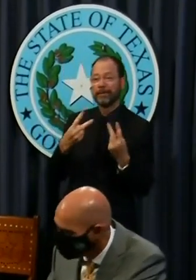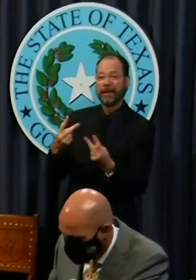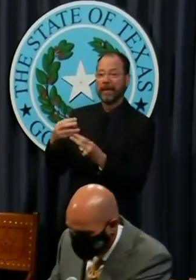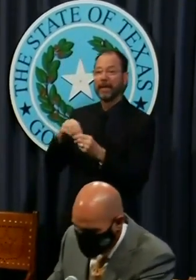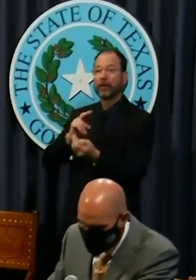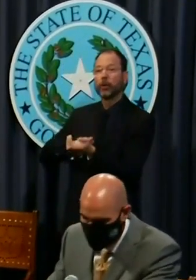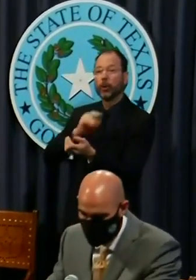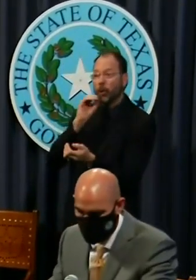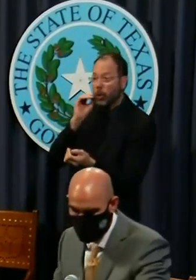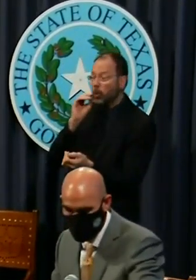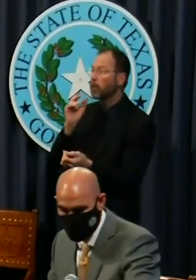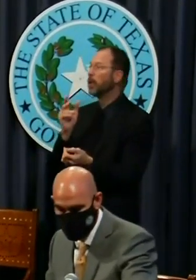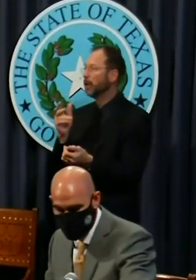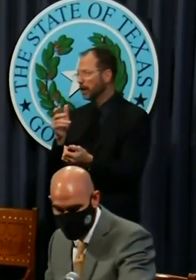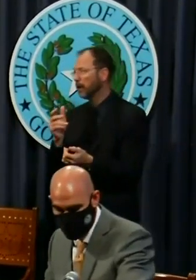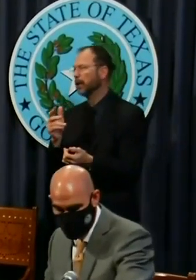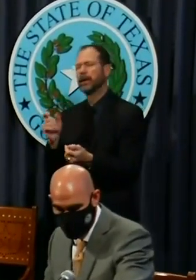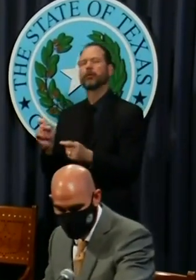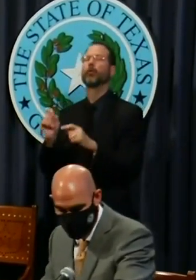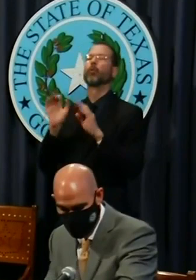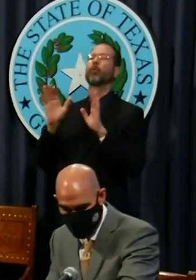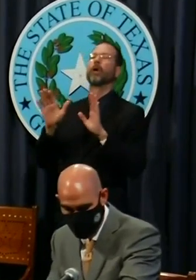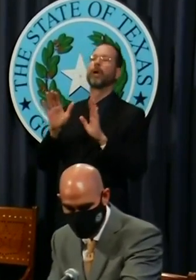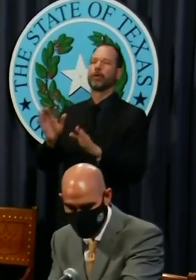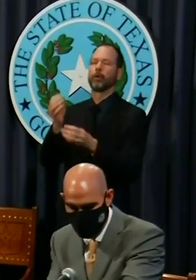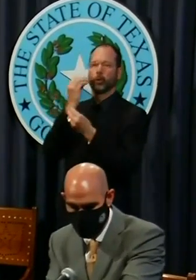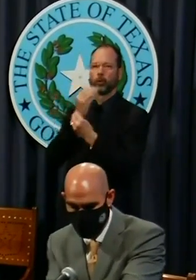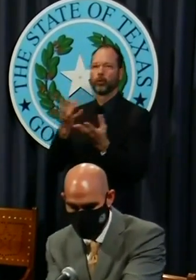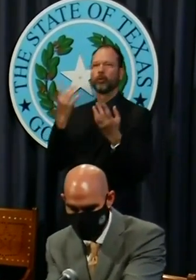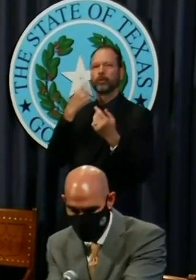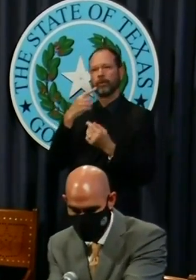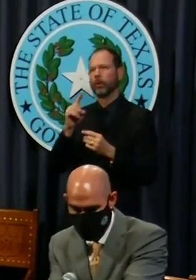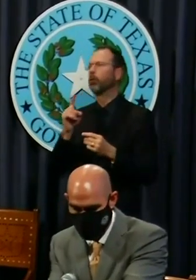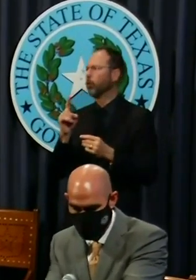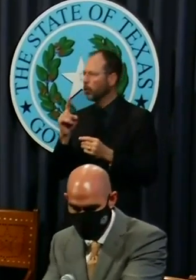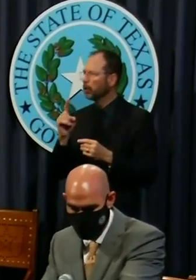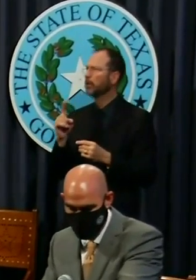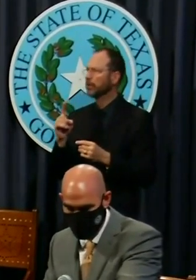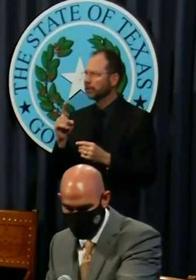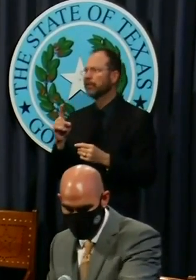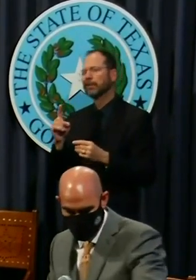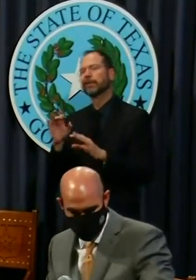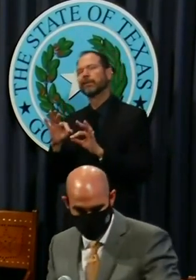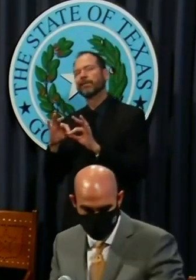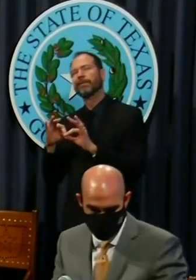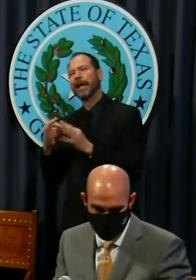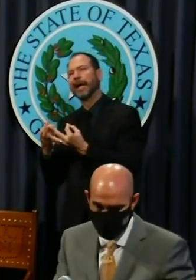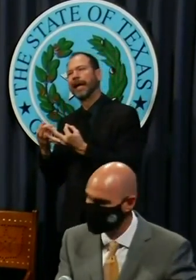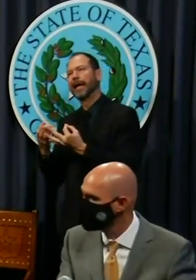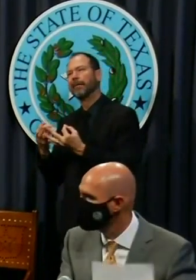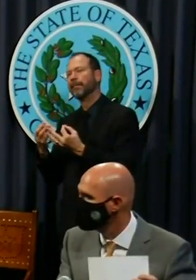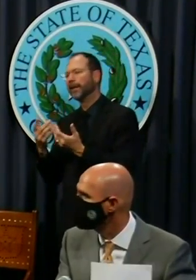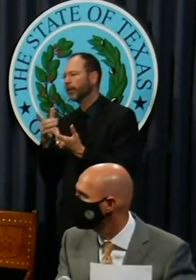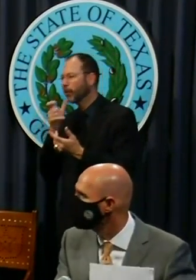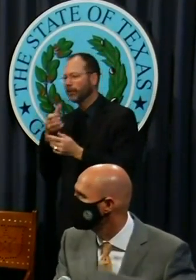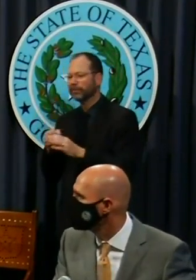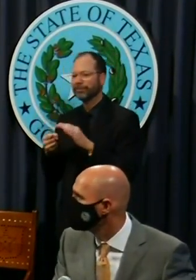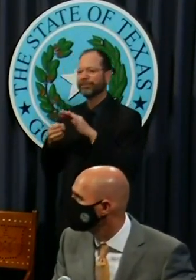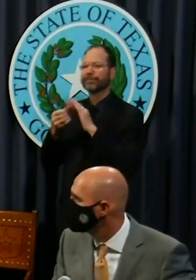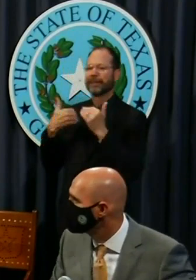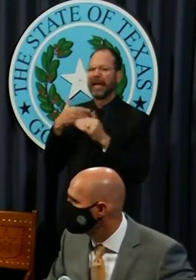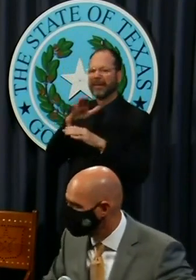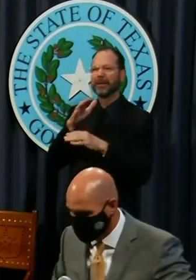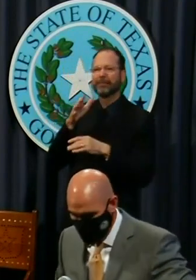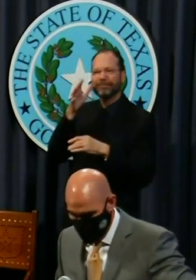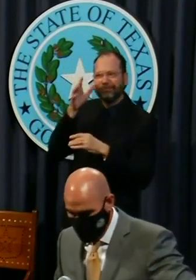visitation board, is wonderful news for our families and the residents of these facilities.